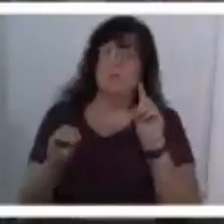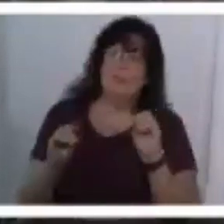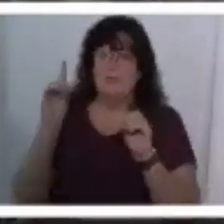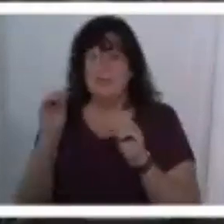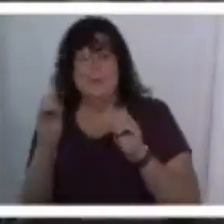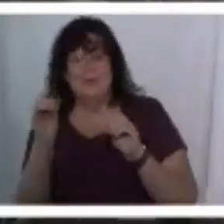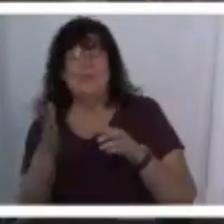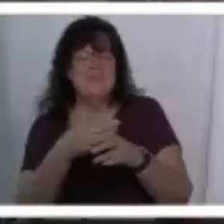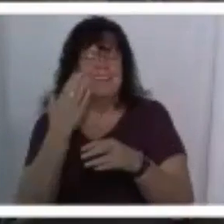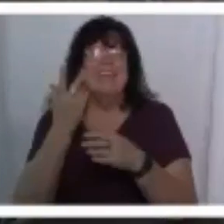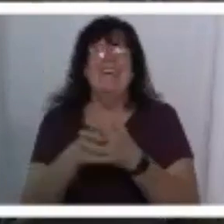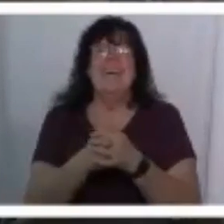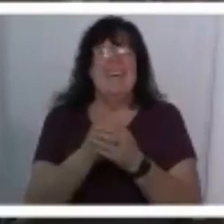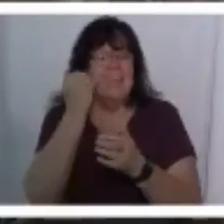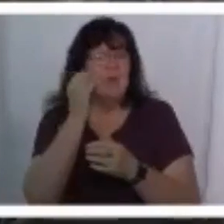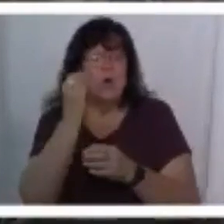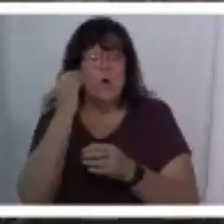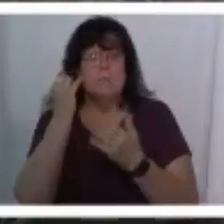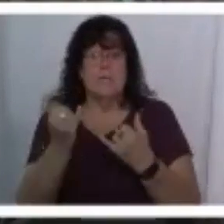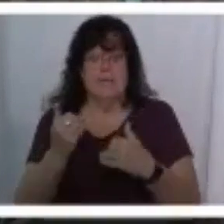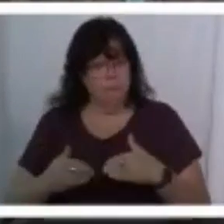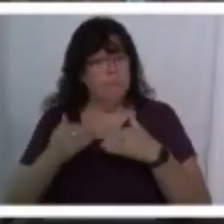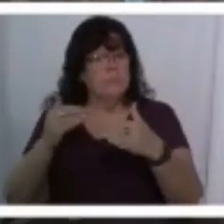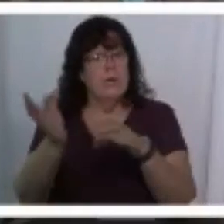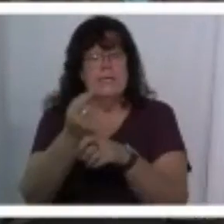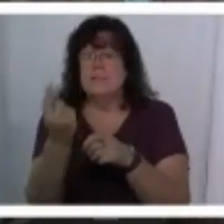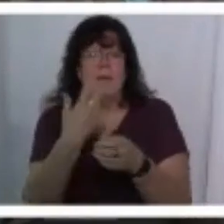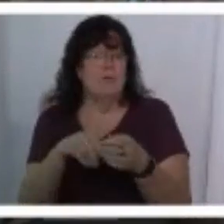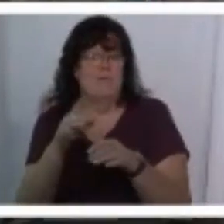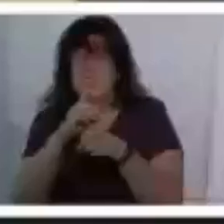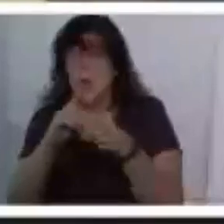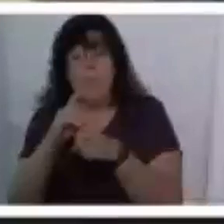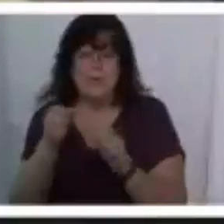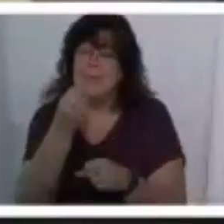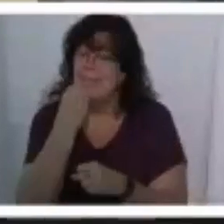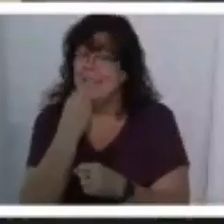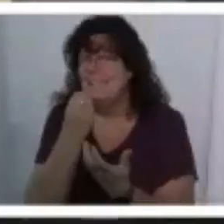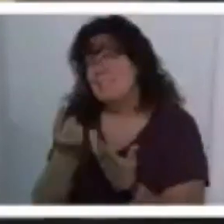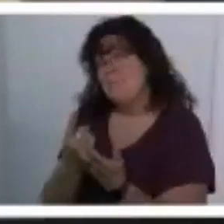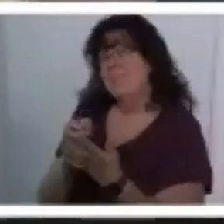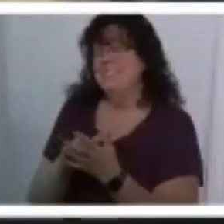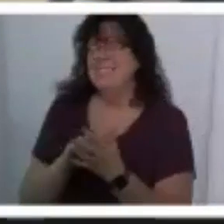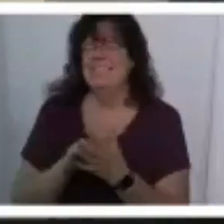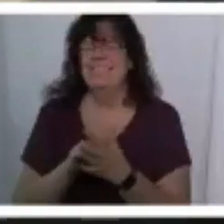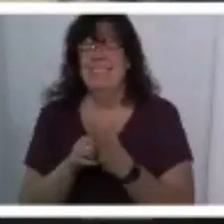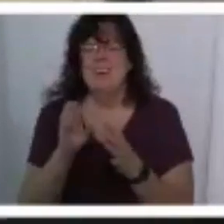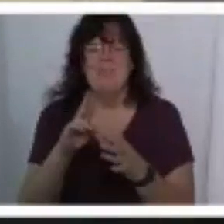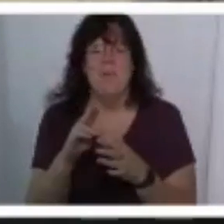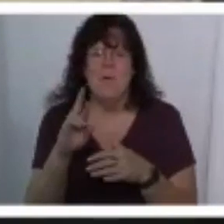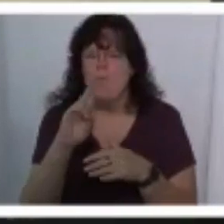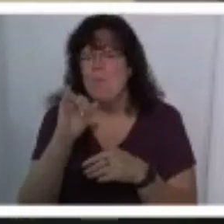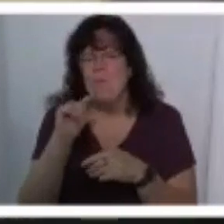all right so if you're at home today go ahead and get something you might have a donut available uh a rich